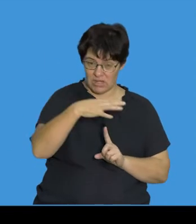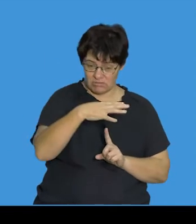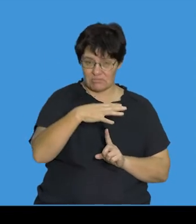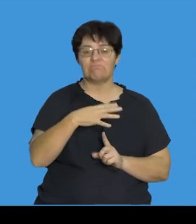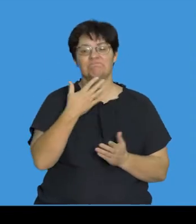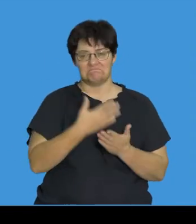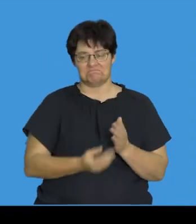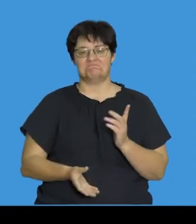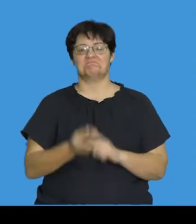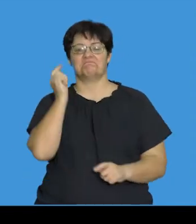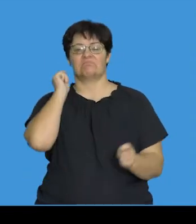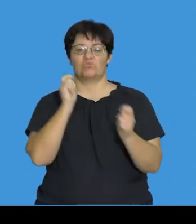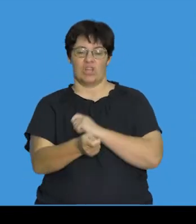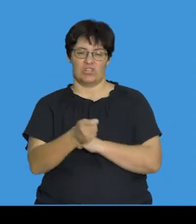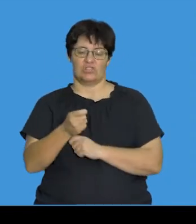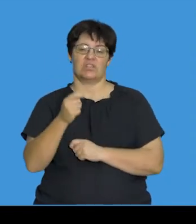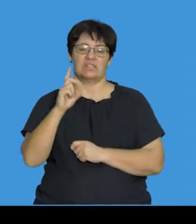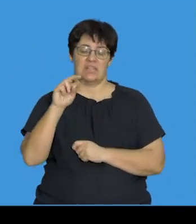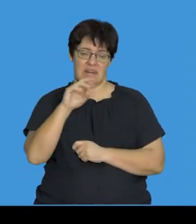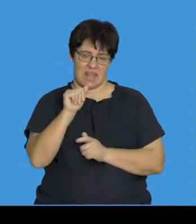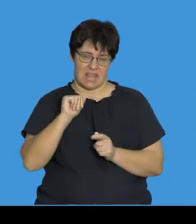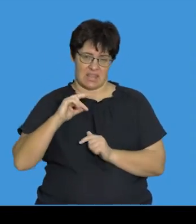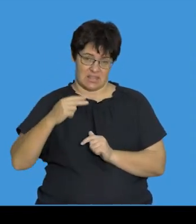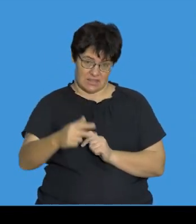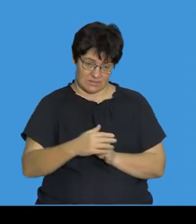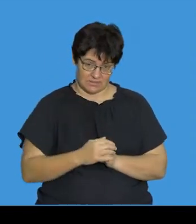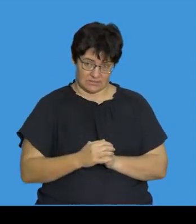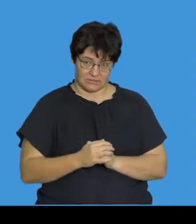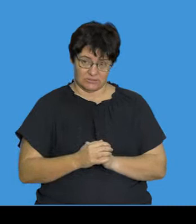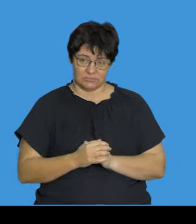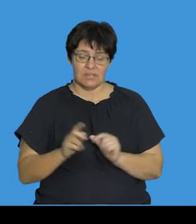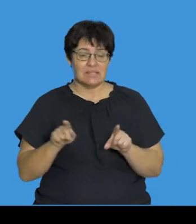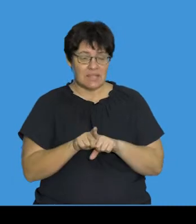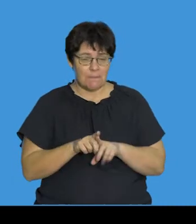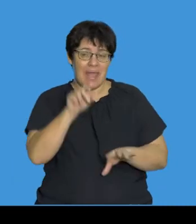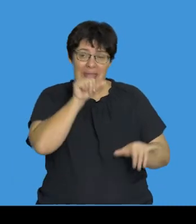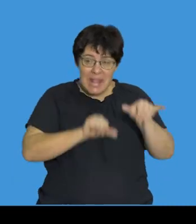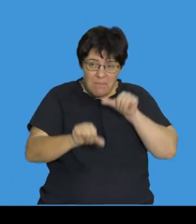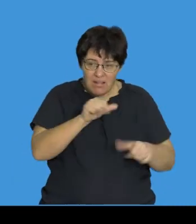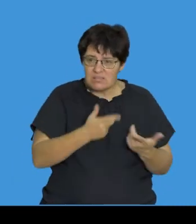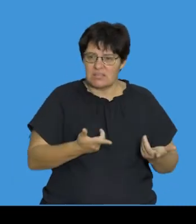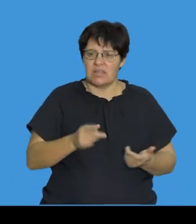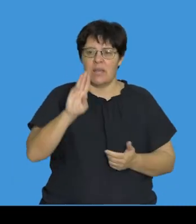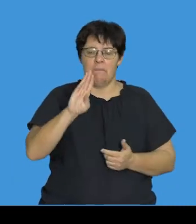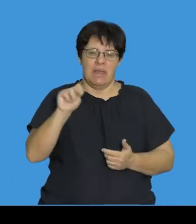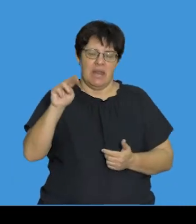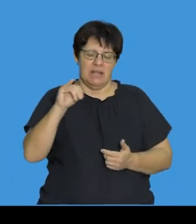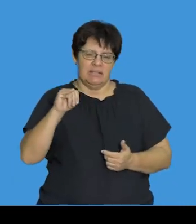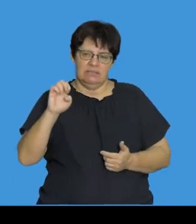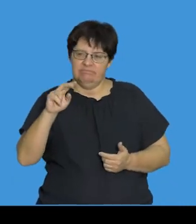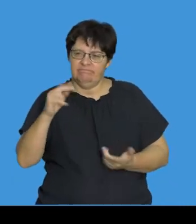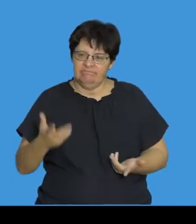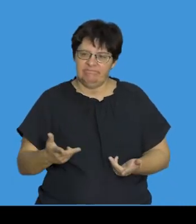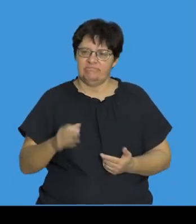result in changes in DNA sequences. We also find that there are chemicals, example, benzene,